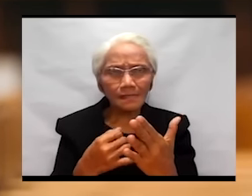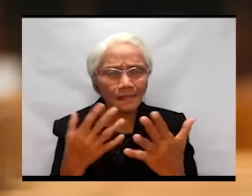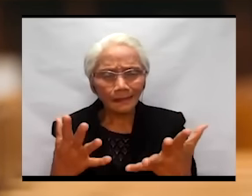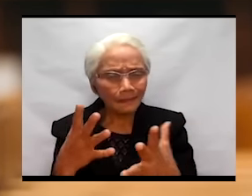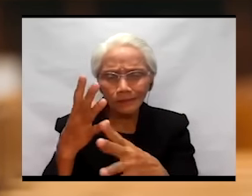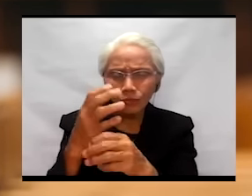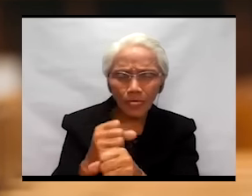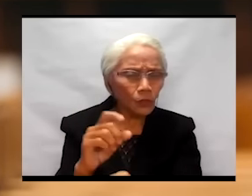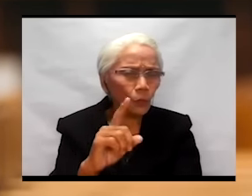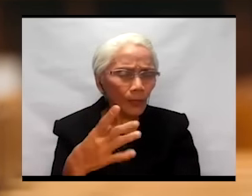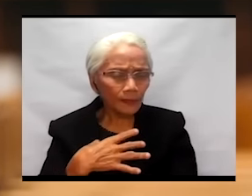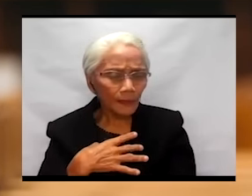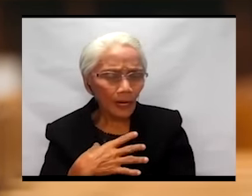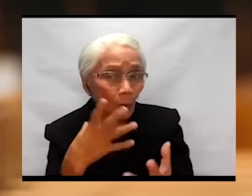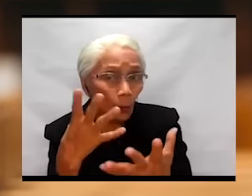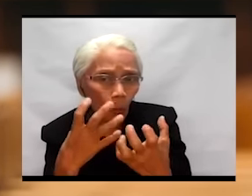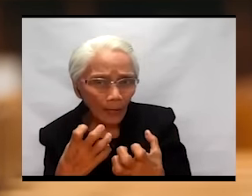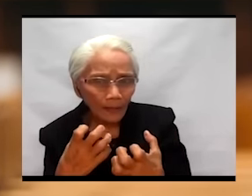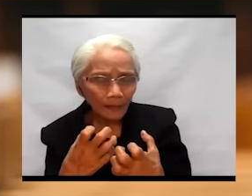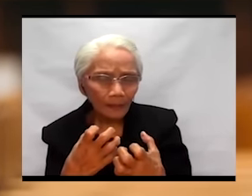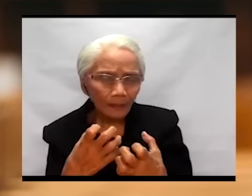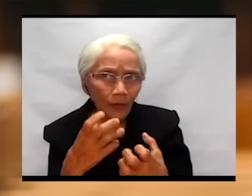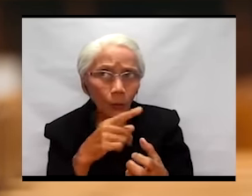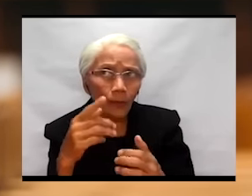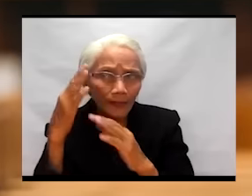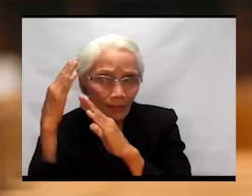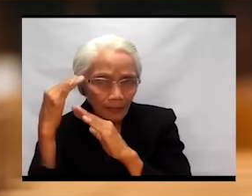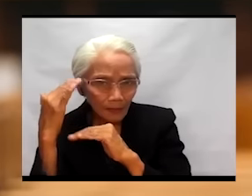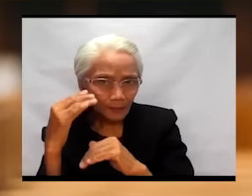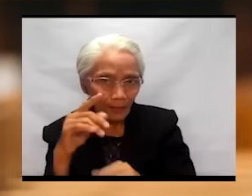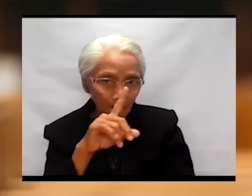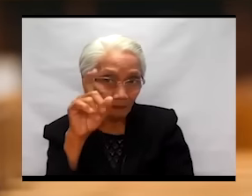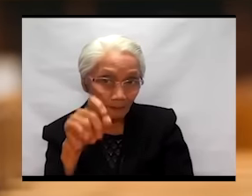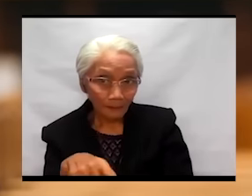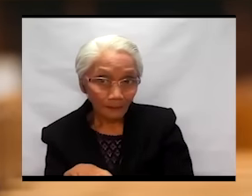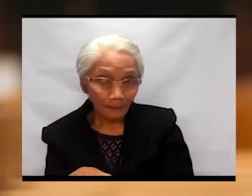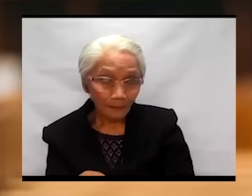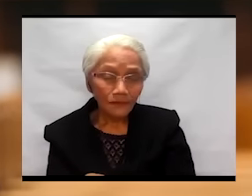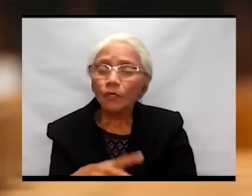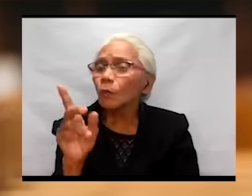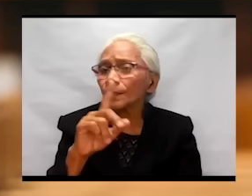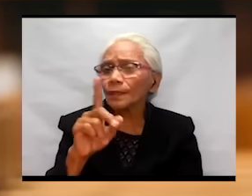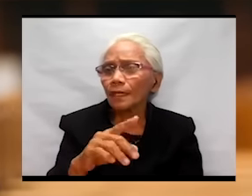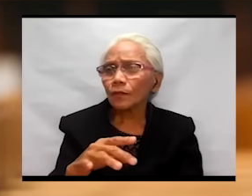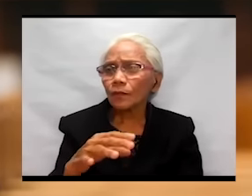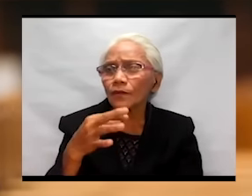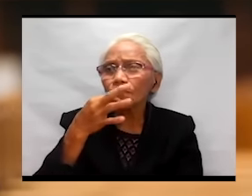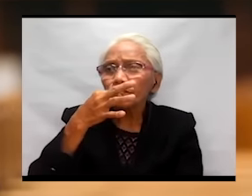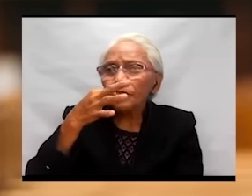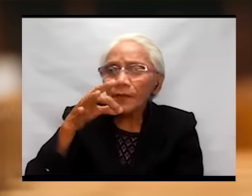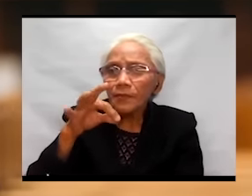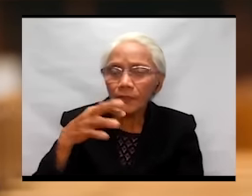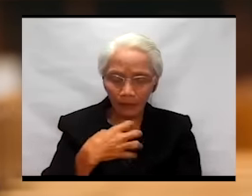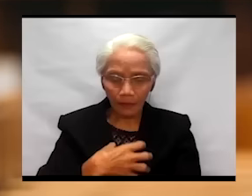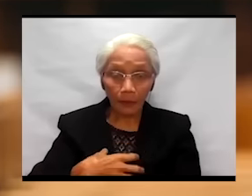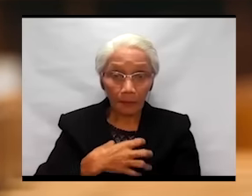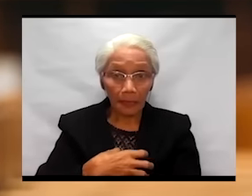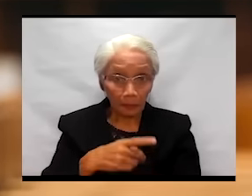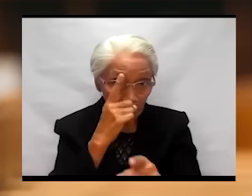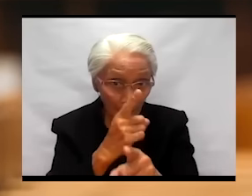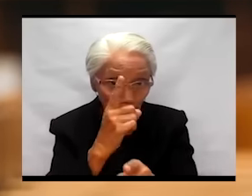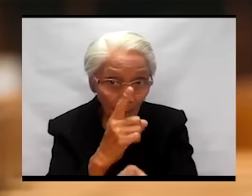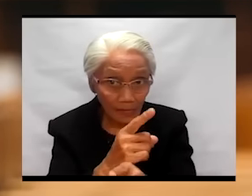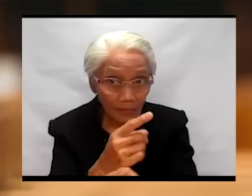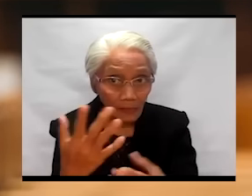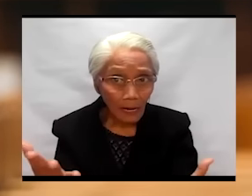What are your favorite complaints? Are they legitimate? Or do they reveal something